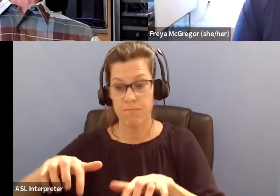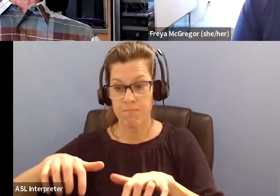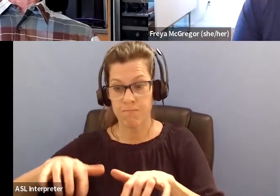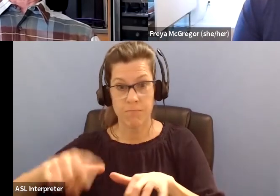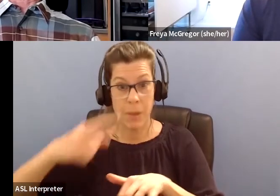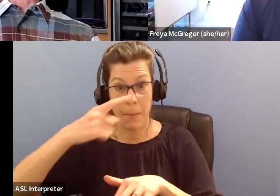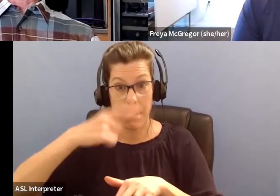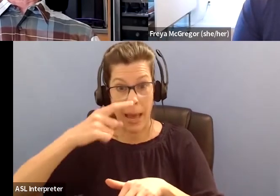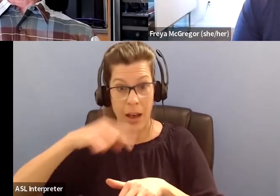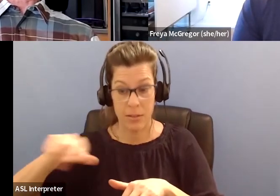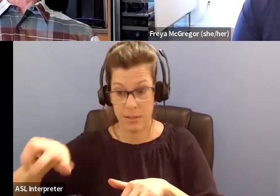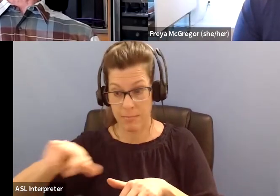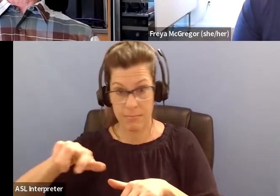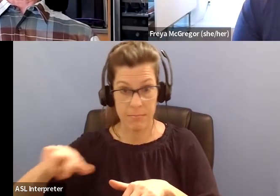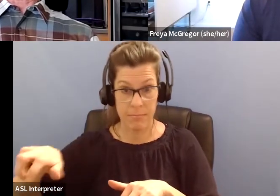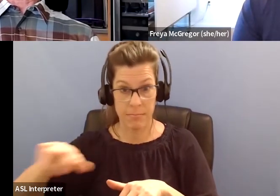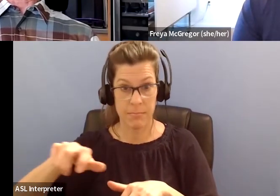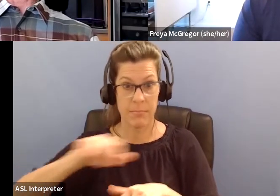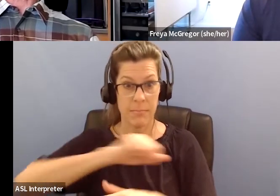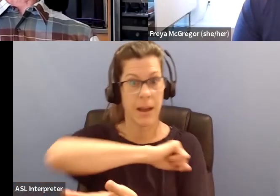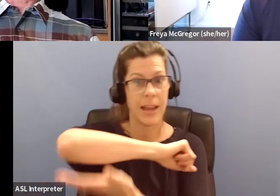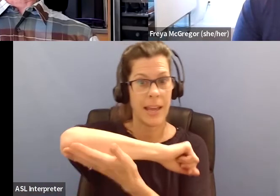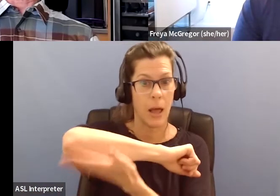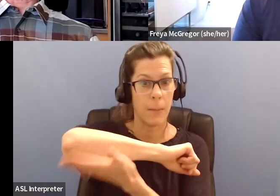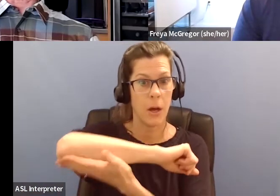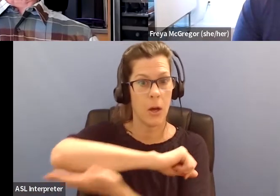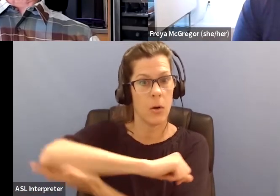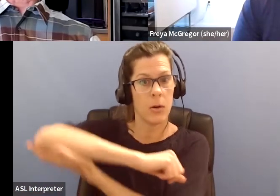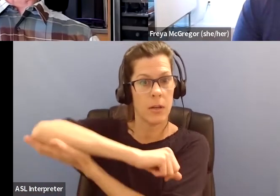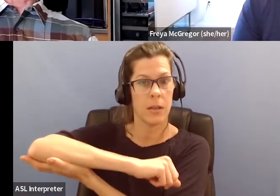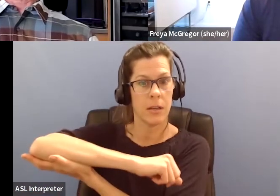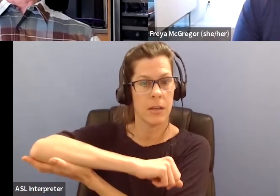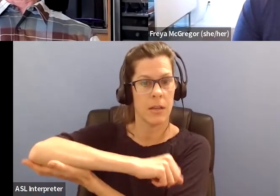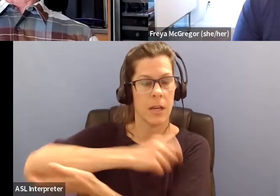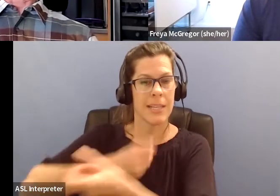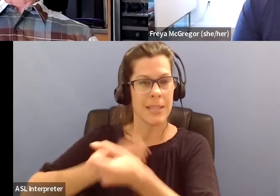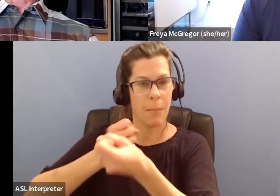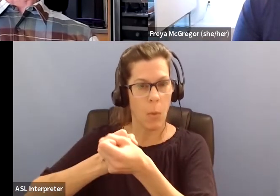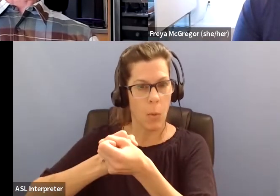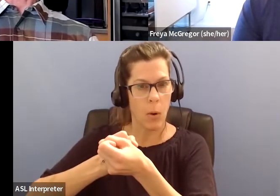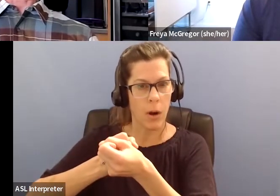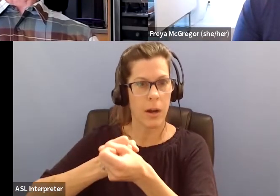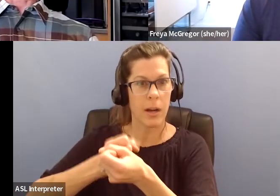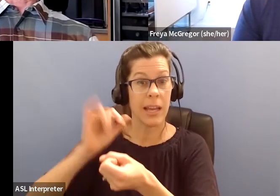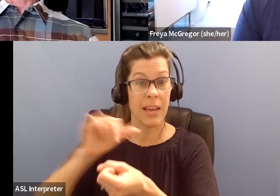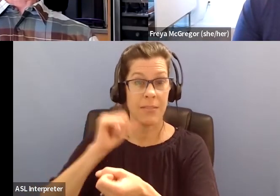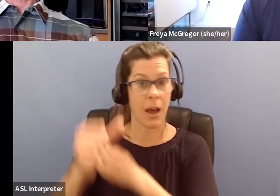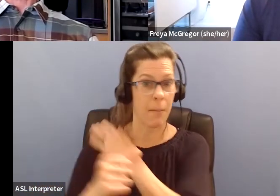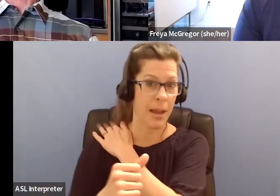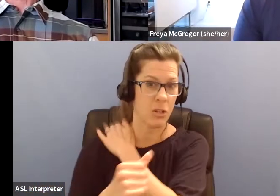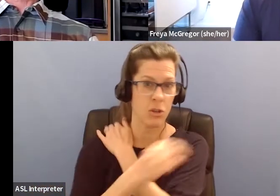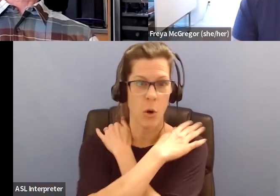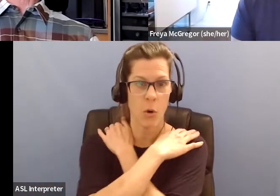I have to have my, my, um, elbow supported when I'm mousing a lot. Otherwise, you know, I'll, my shoulders will get sore.